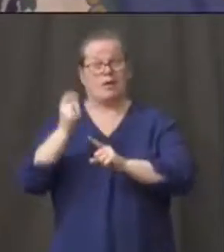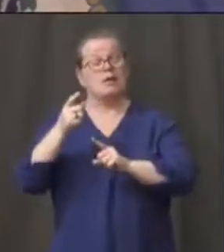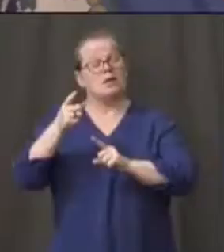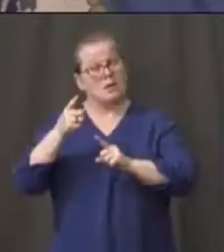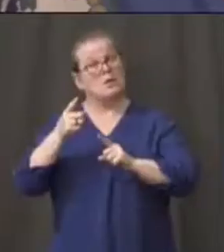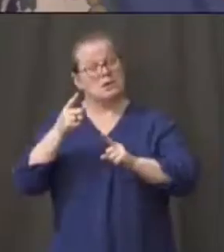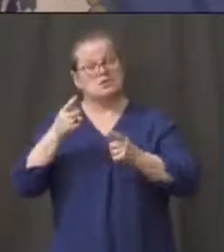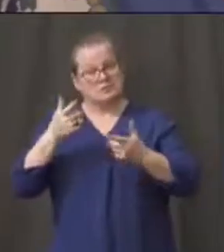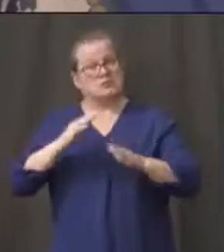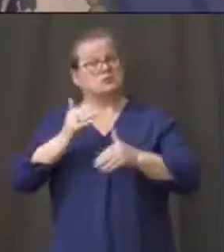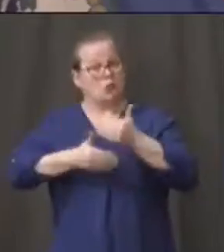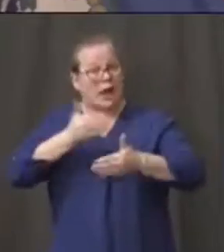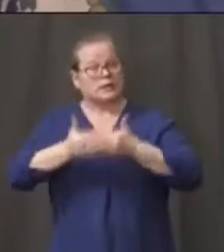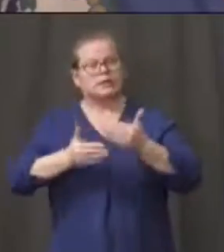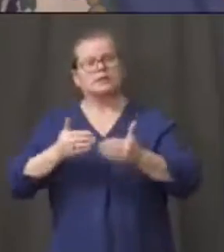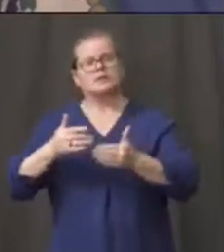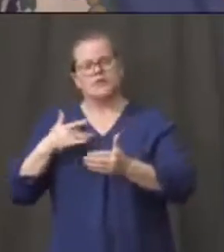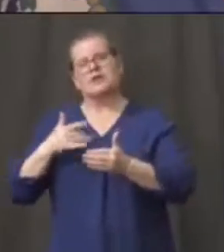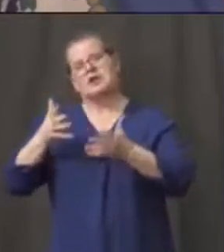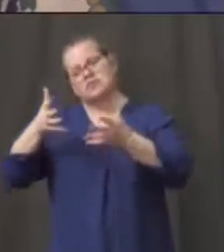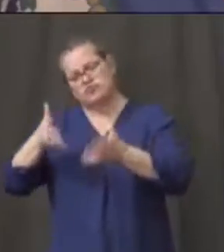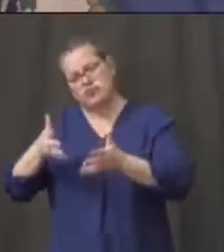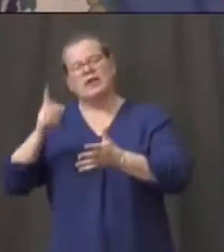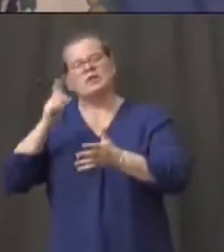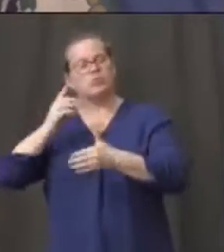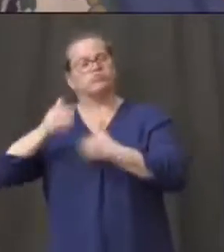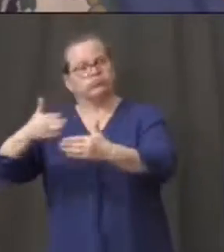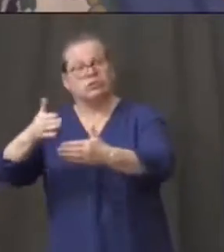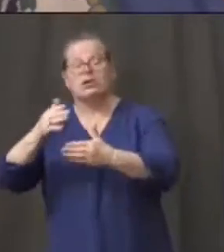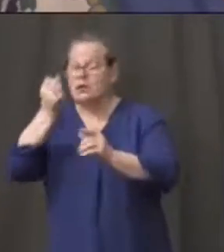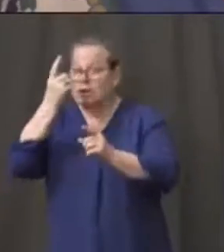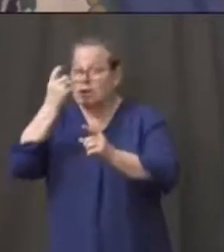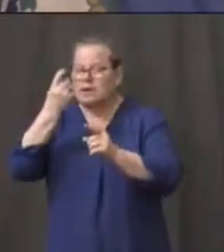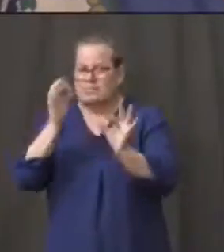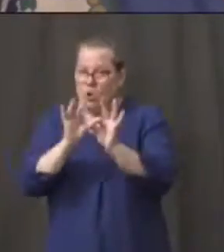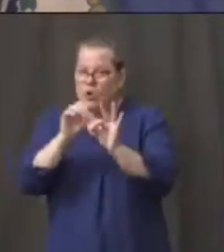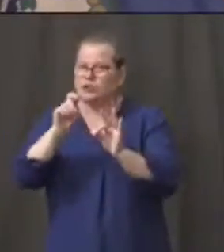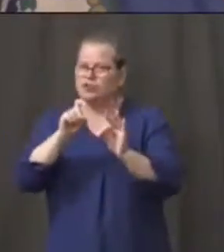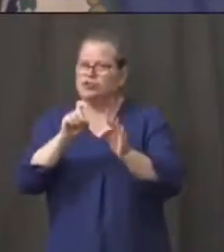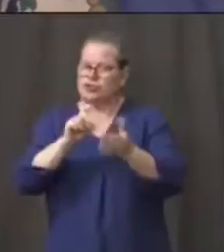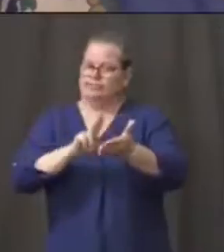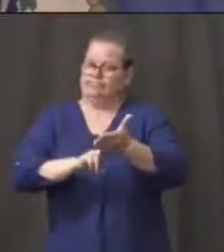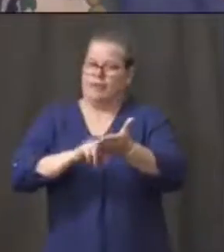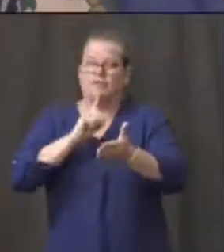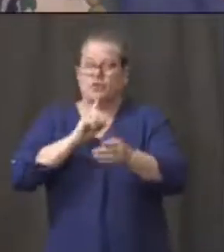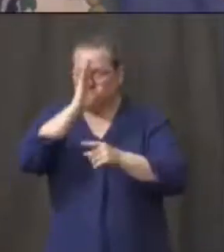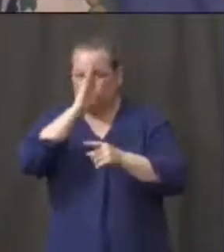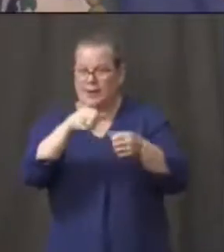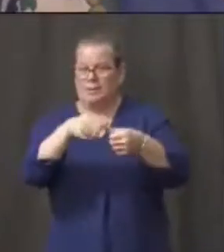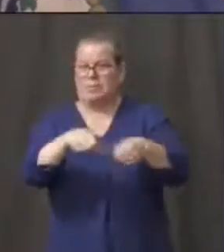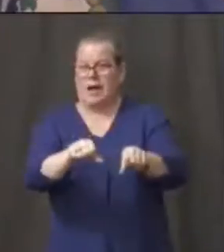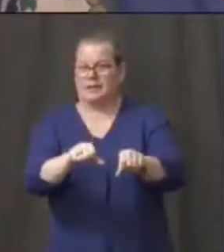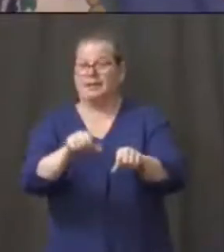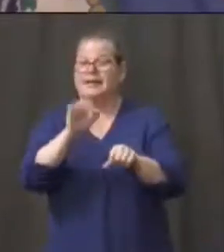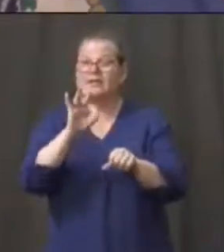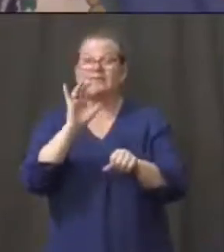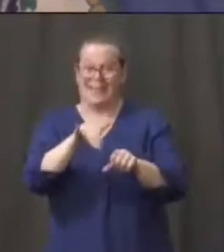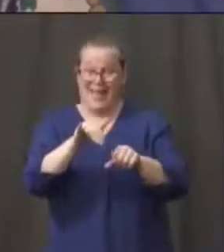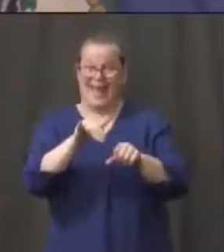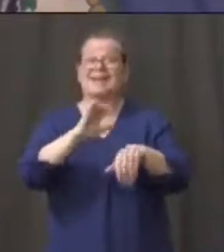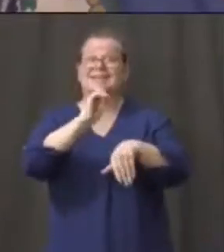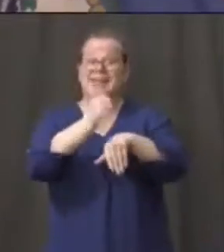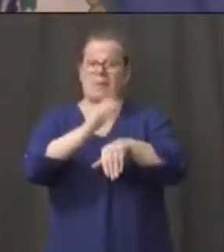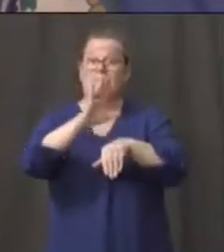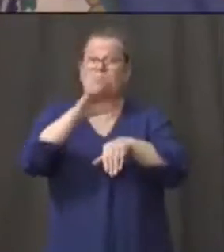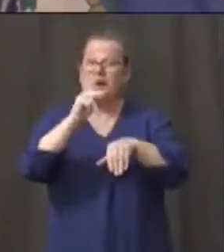mainly direct deposit. If you have that, you'll get your money a lot faster within the next 10 days or so. My apologies, though, for